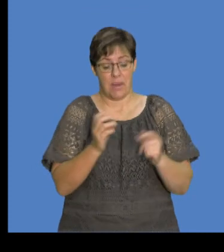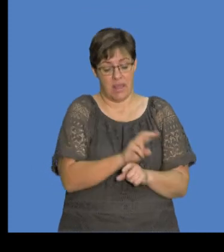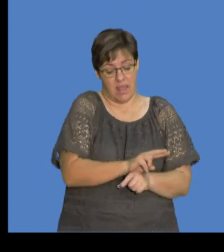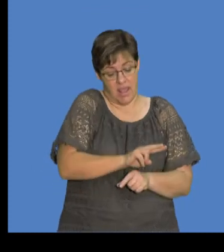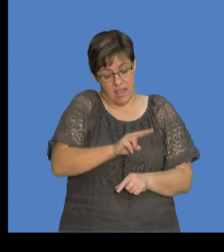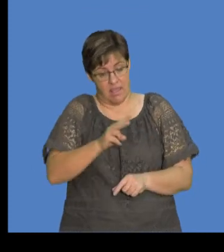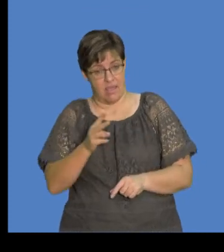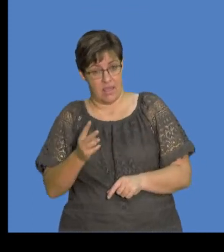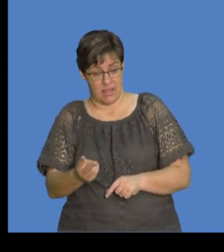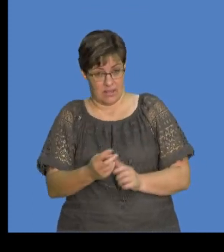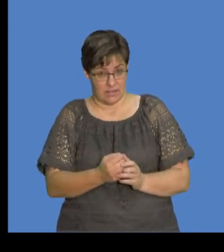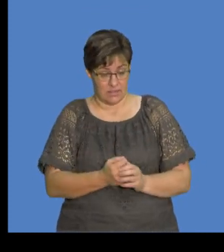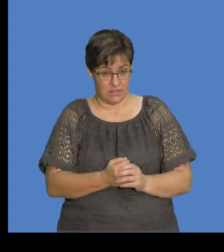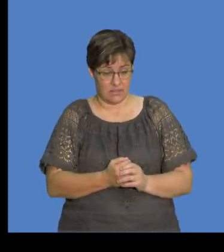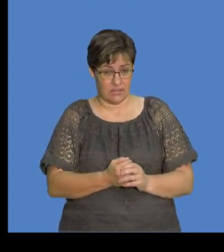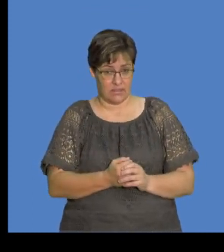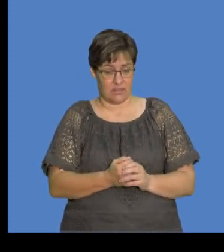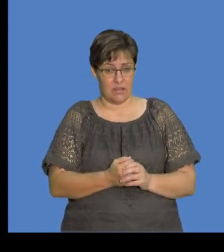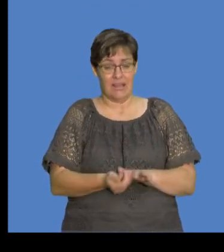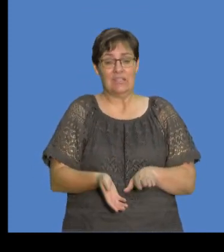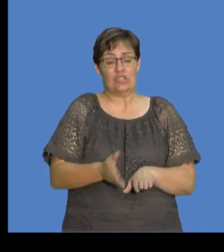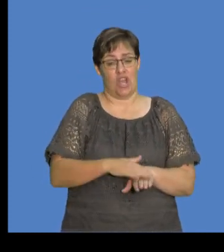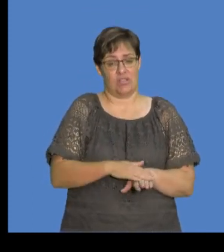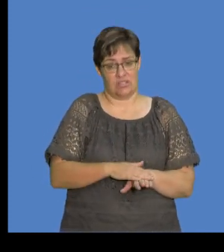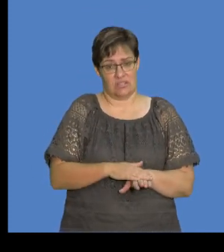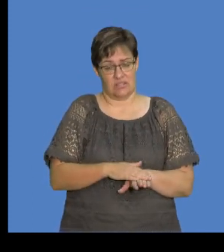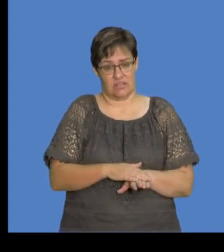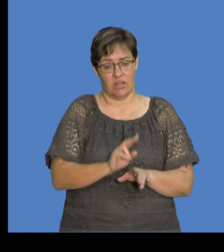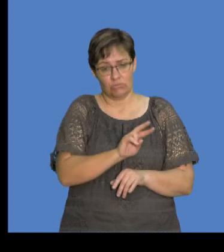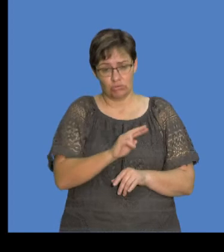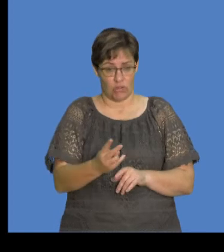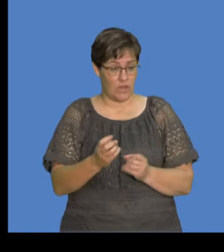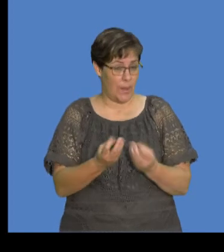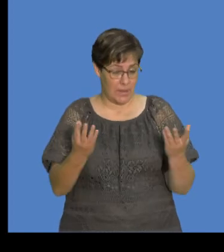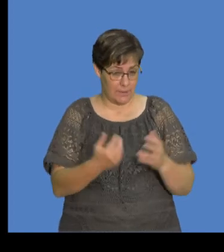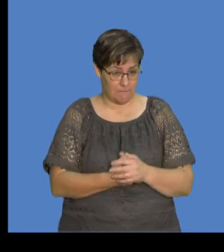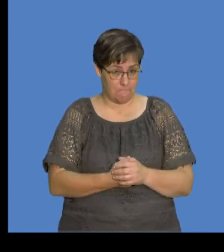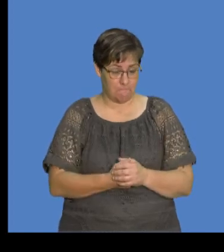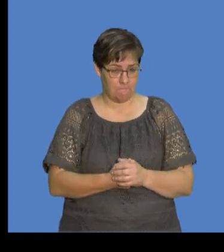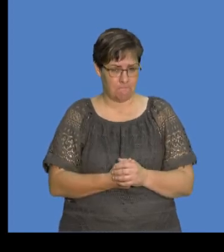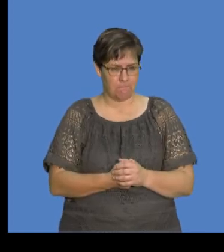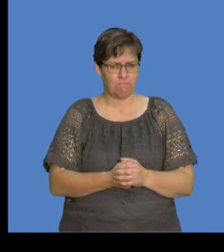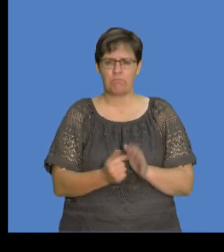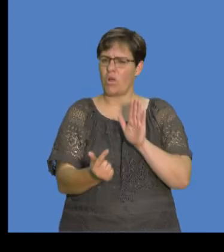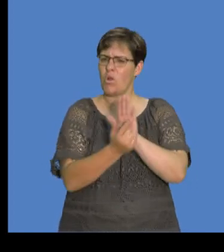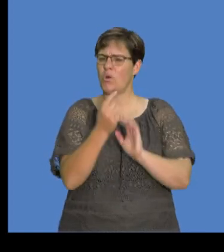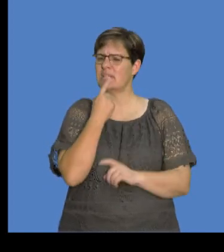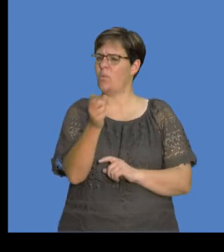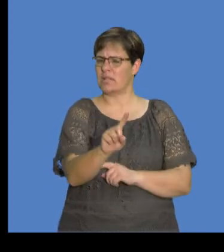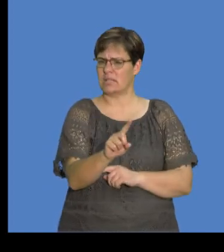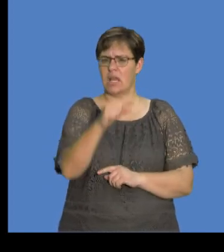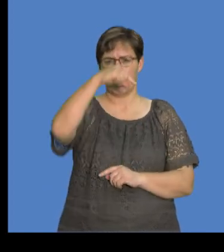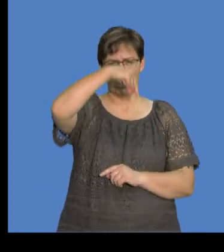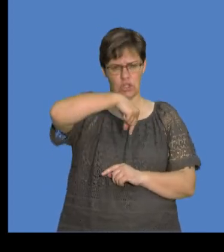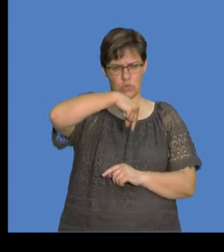electrons or the amount of charge that is transferred, okay? So we know that the law says Q